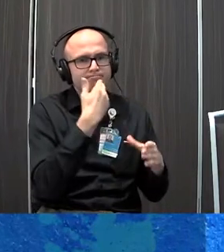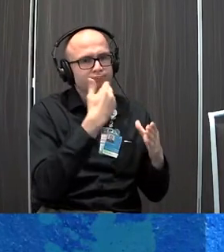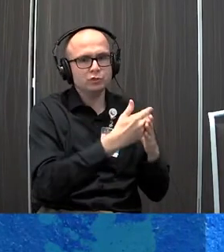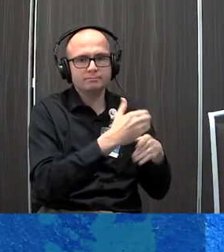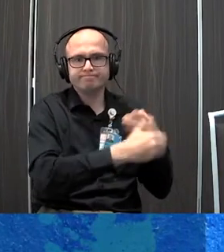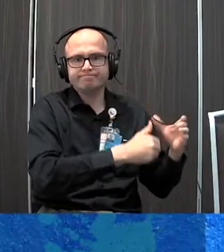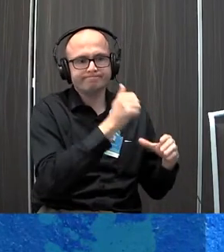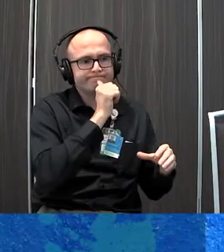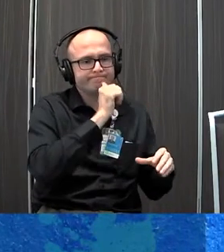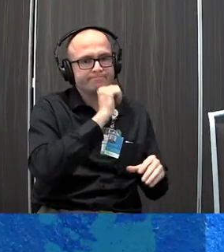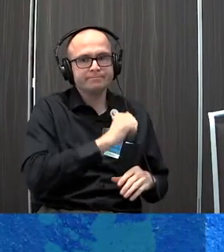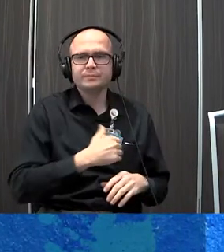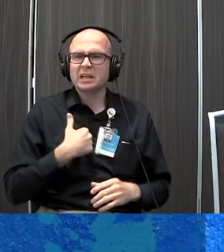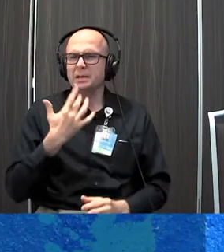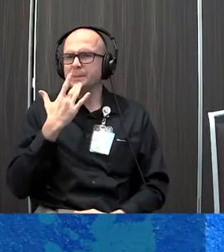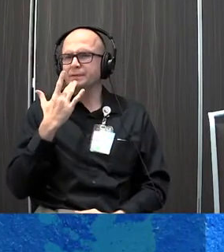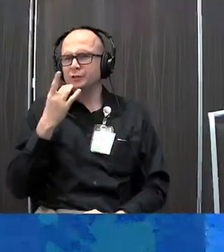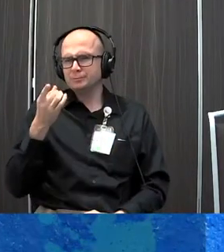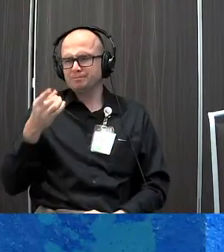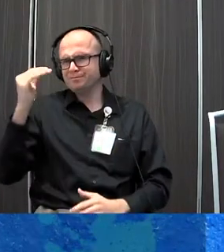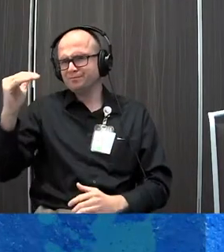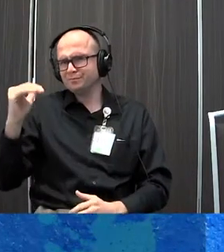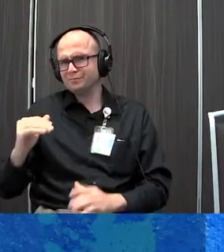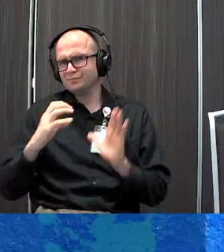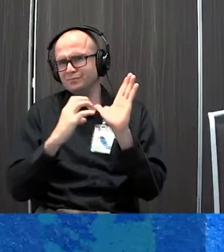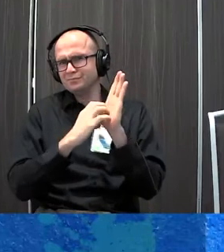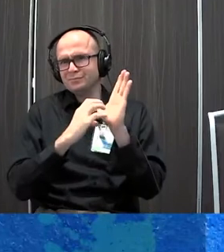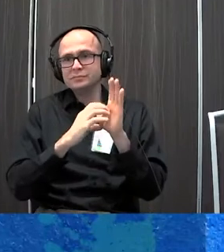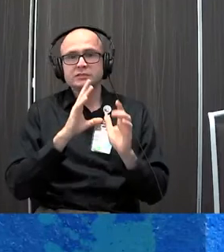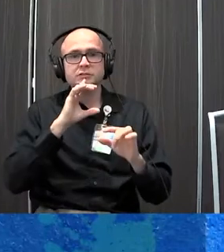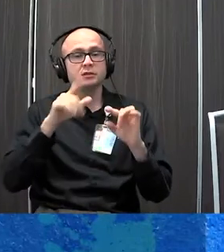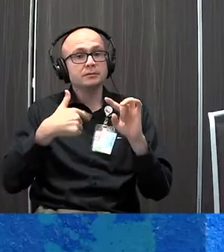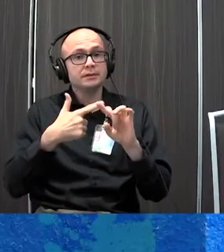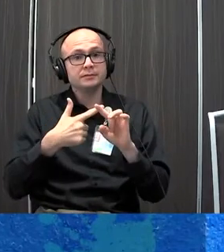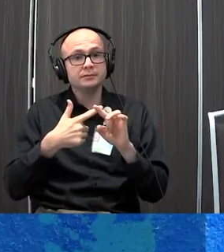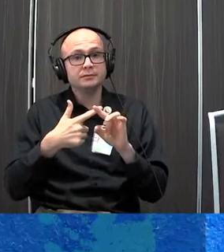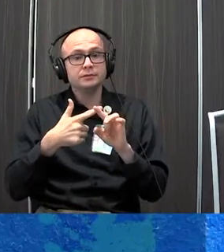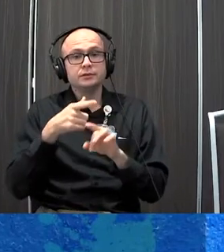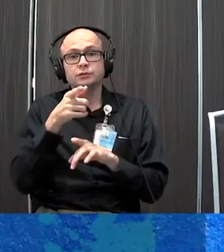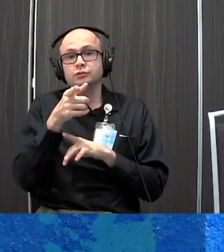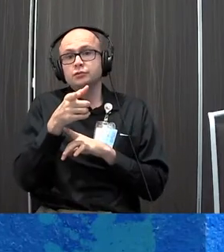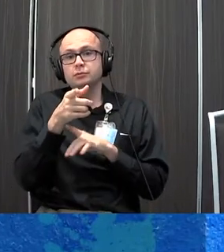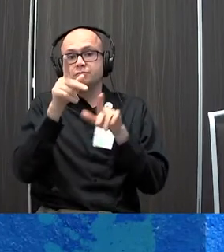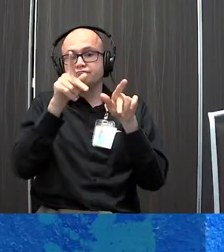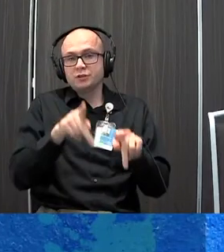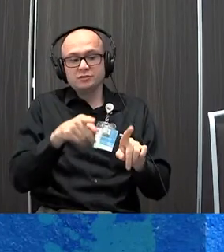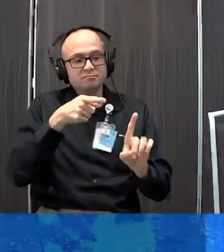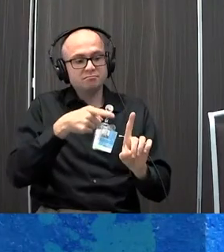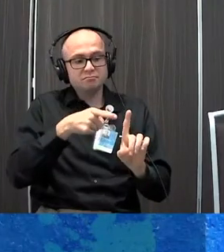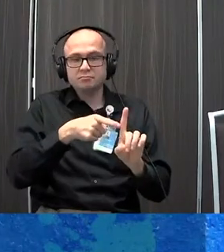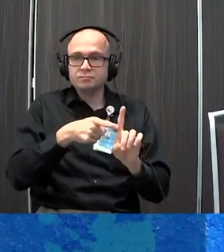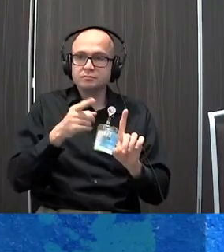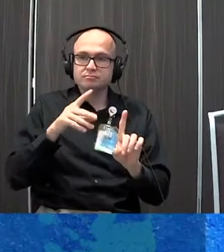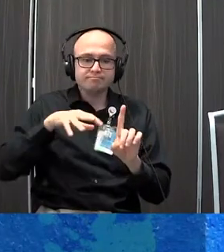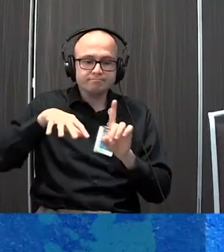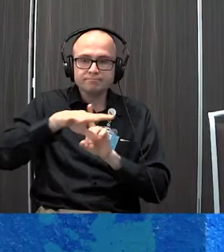But I actually like this definition better. So our colleagues Epstein and Krasner talk about the resilience is the ability of an individual to respond to